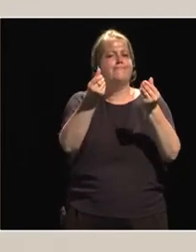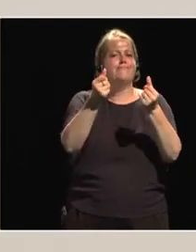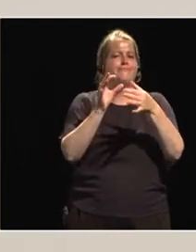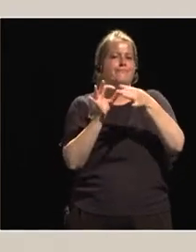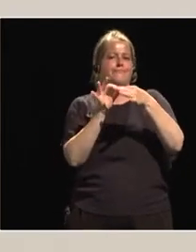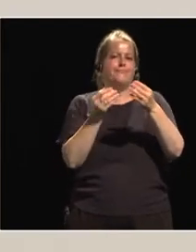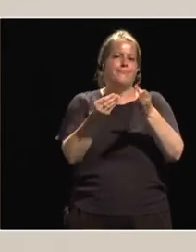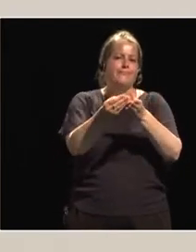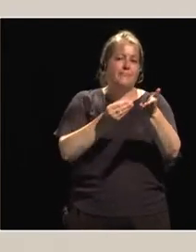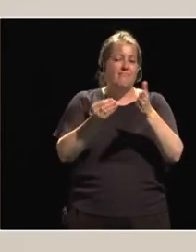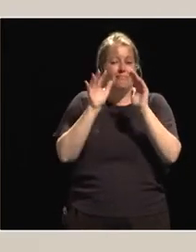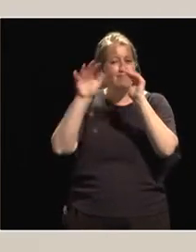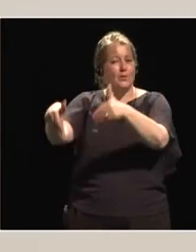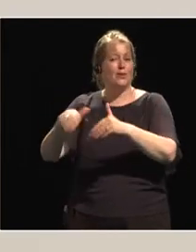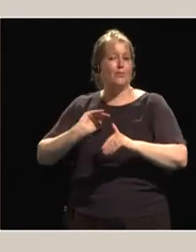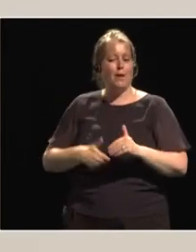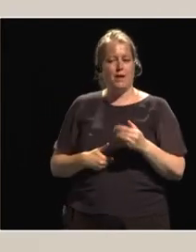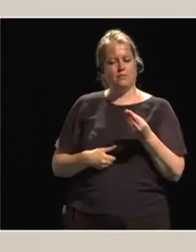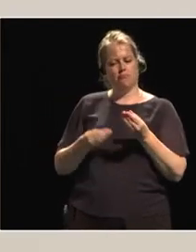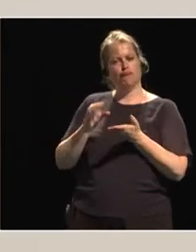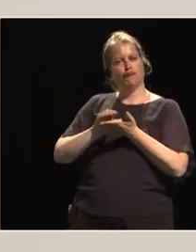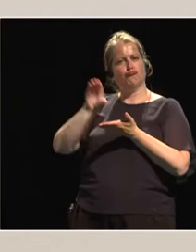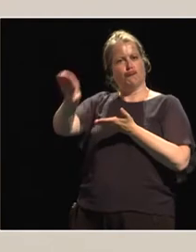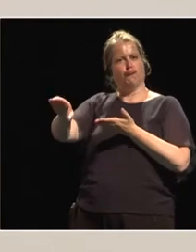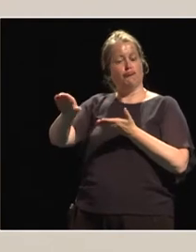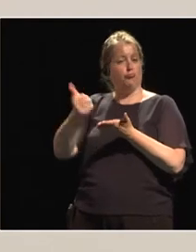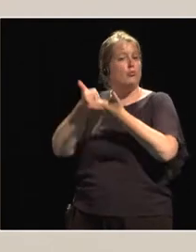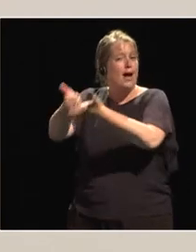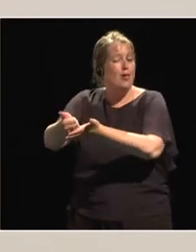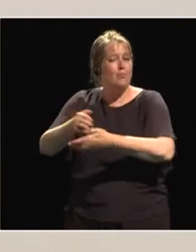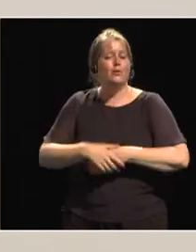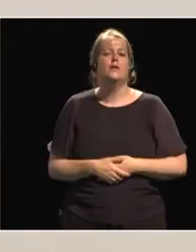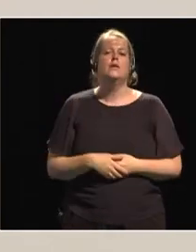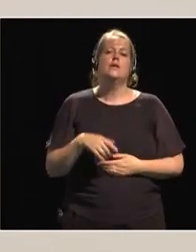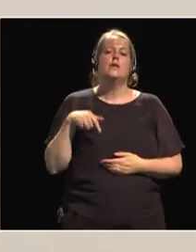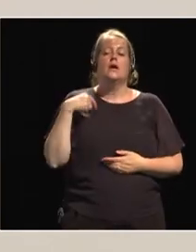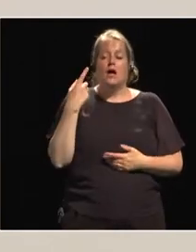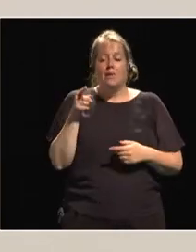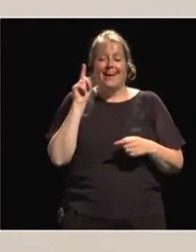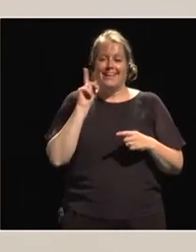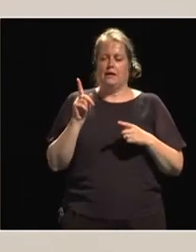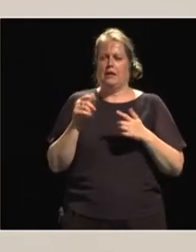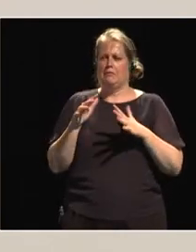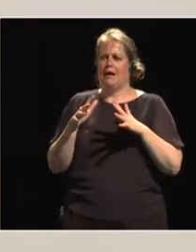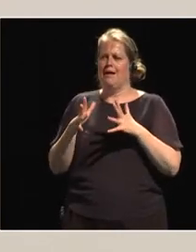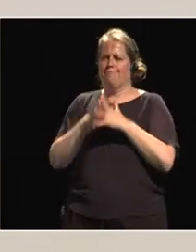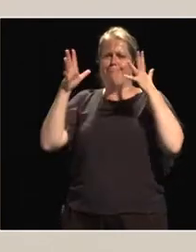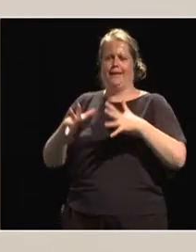on women, that can help. I think there's a big challenge to make sure that